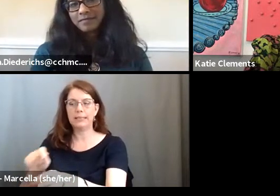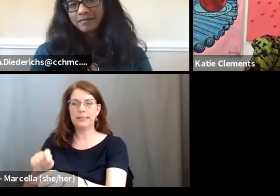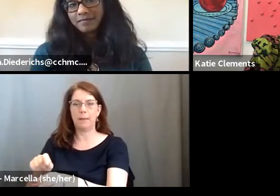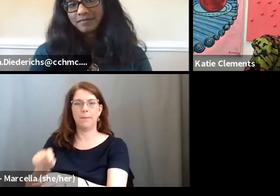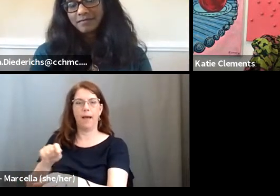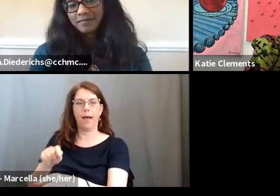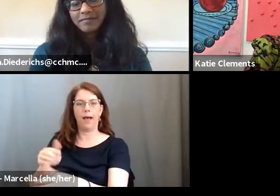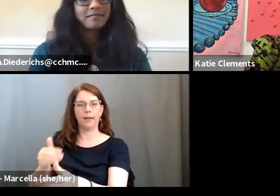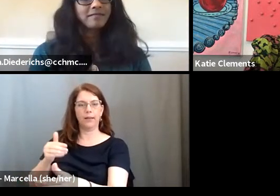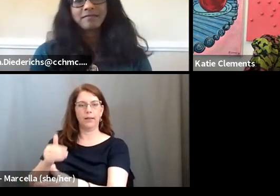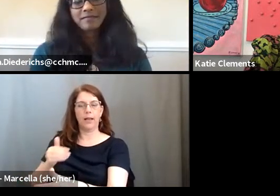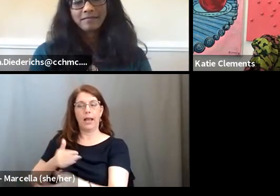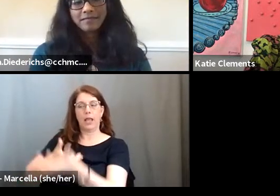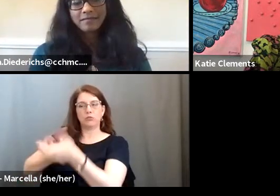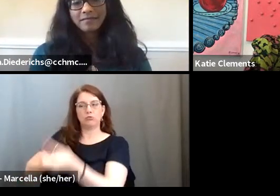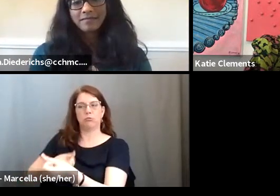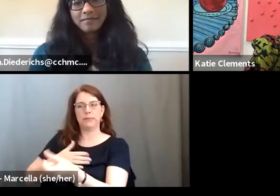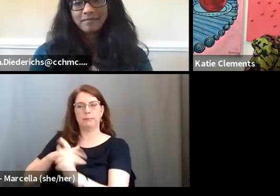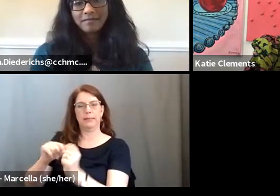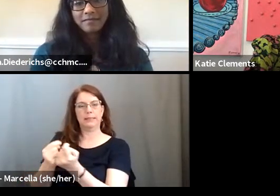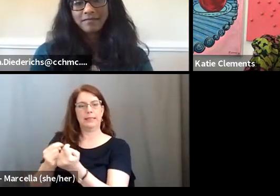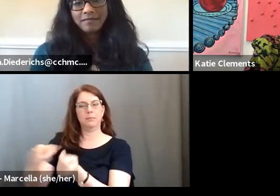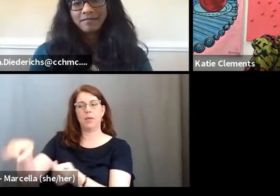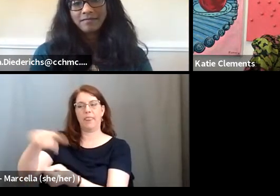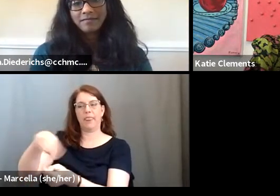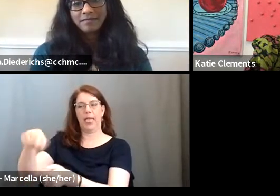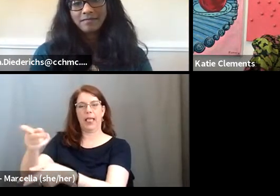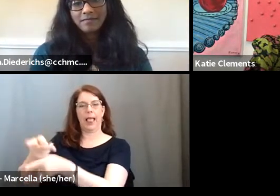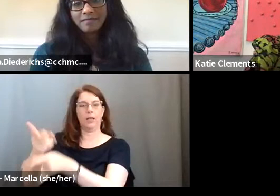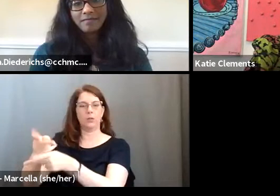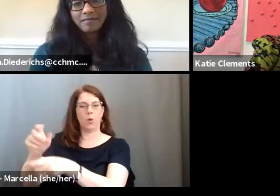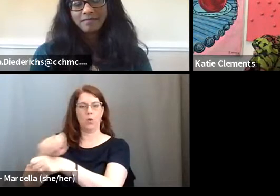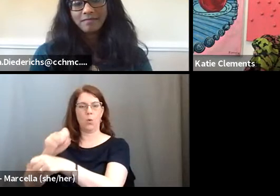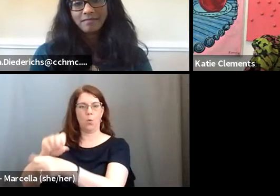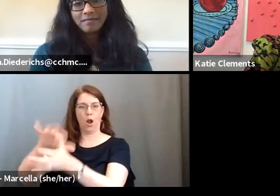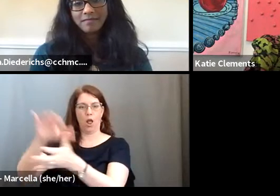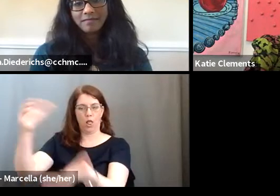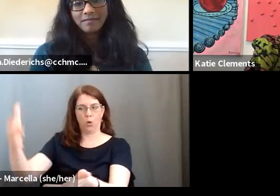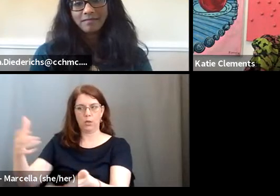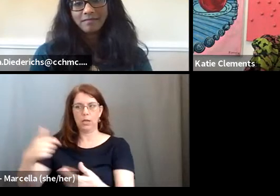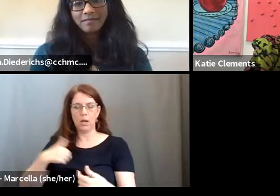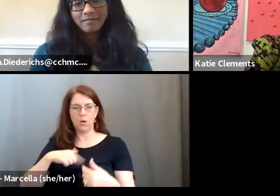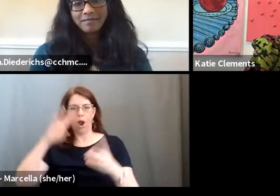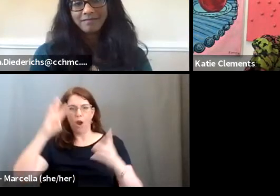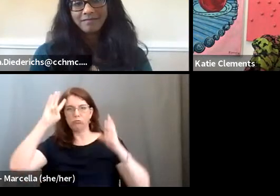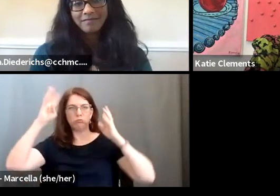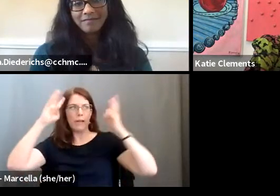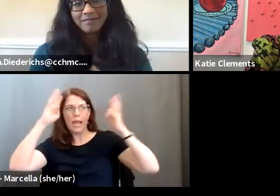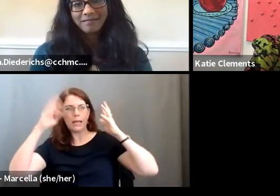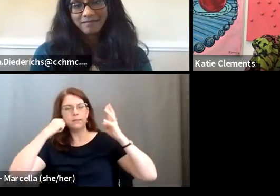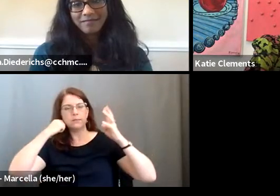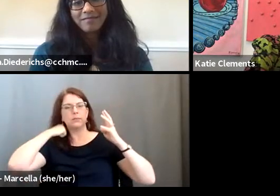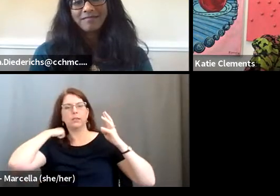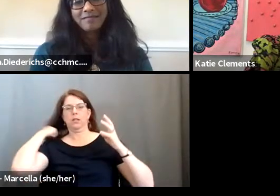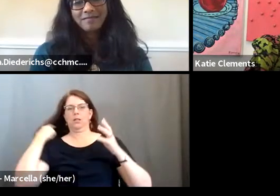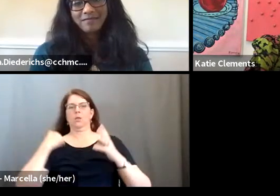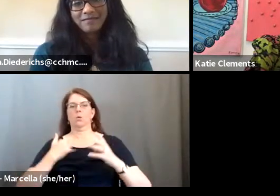really trusting my team to, to handle the workload because as creatives, you know, we all, I mean, we kind of territorial of our creative